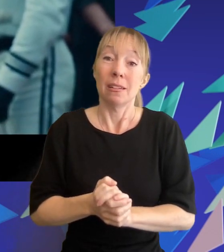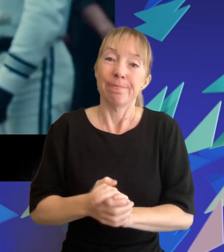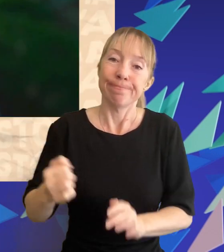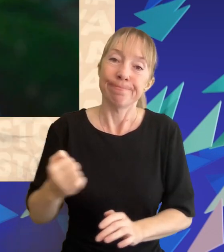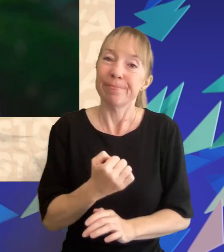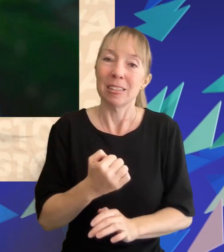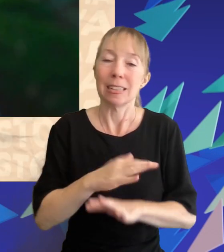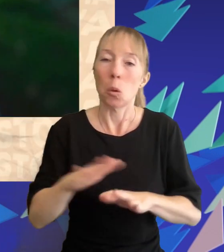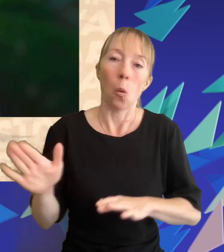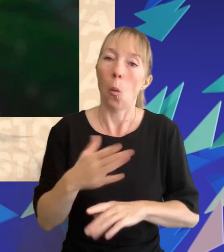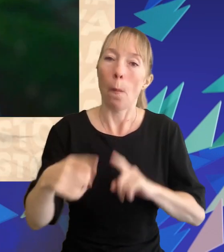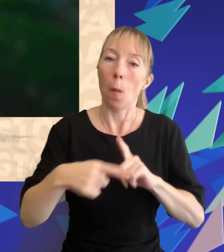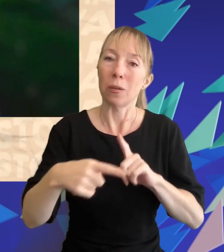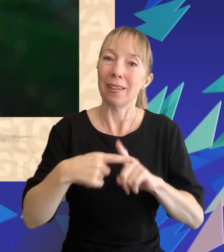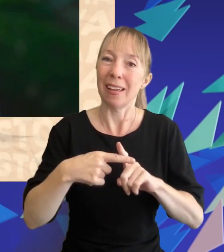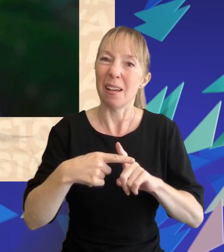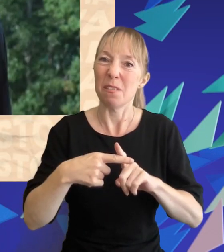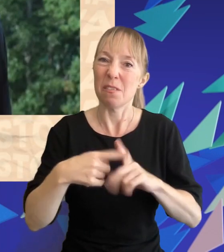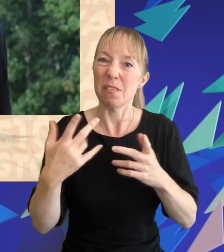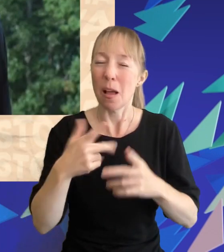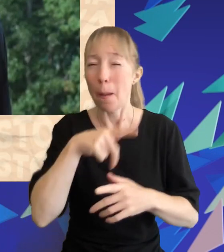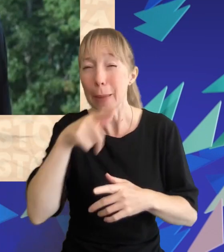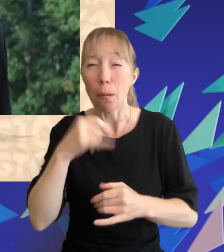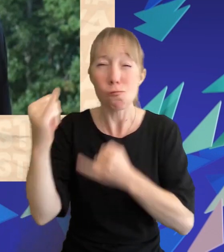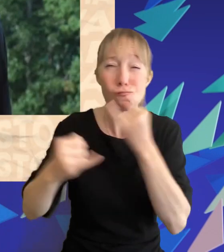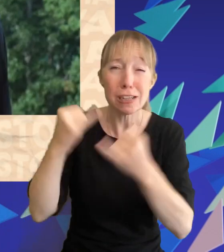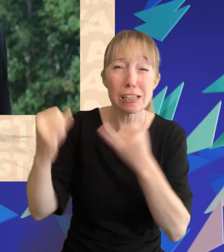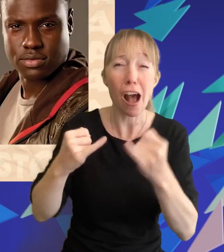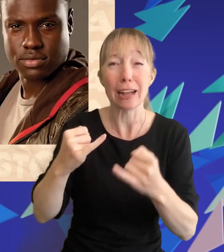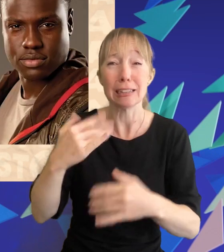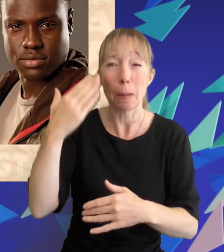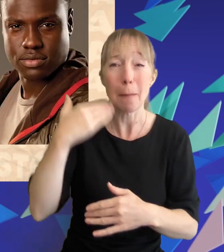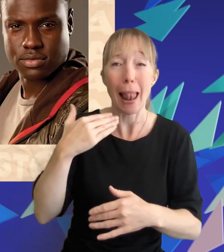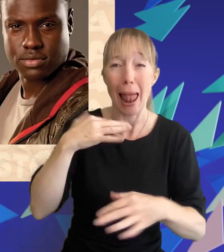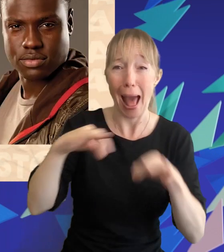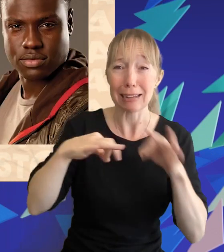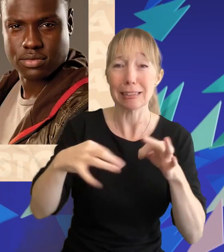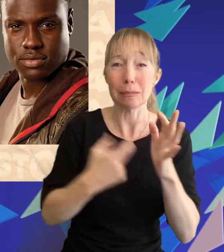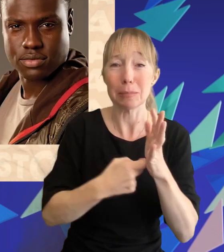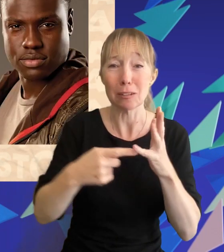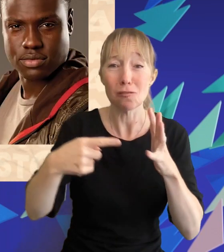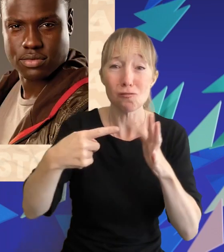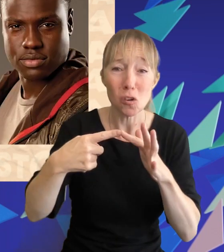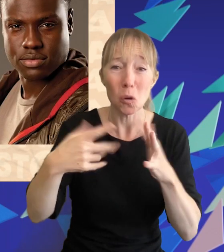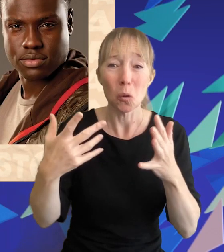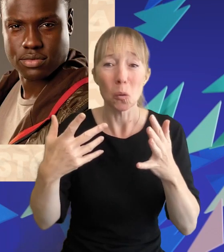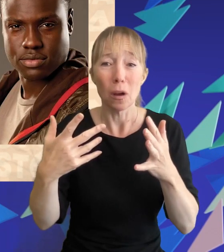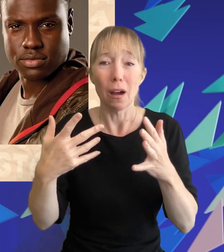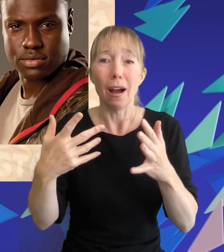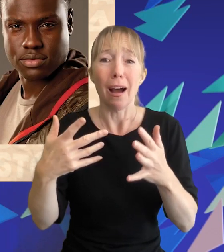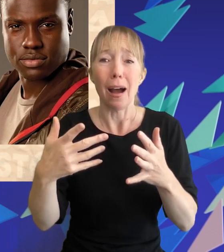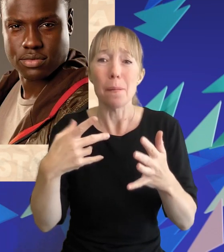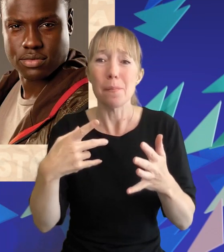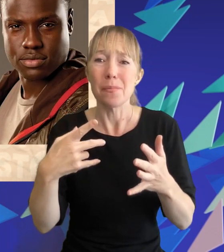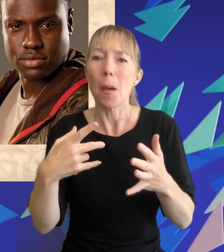backlash with black actors being cast as district 11's tributes rue and thresh despite both characters being described as having dark